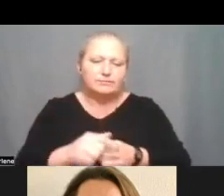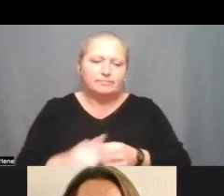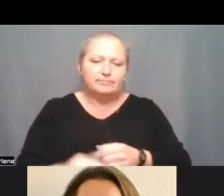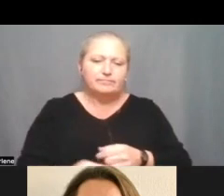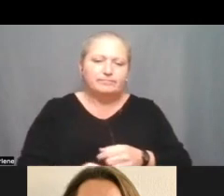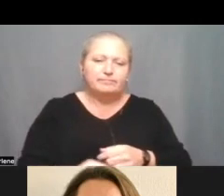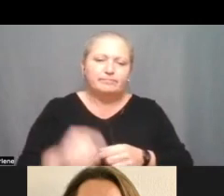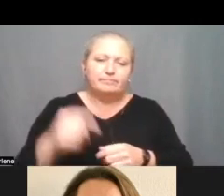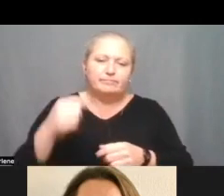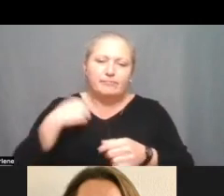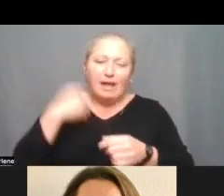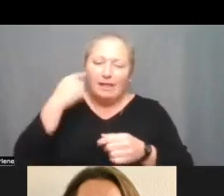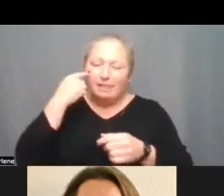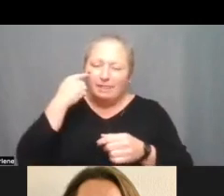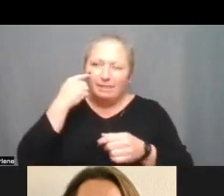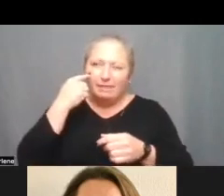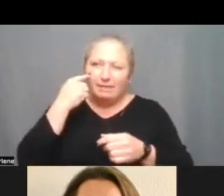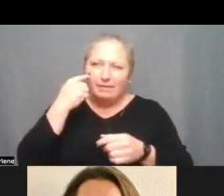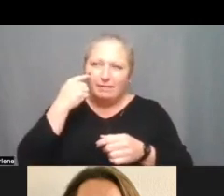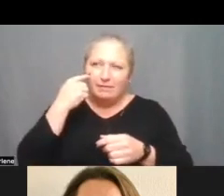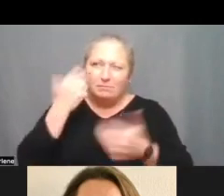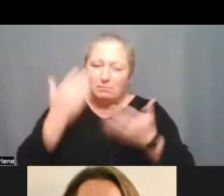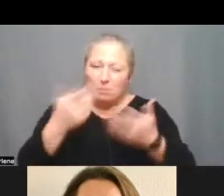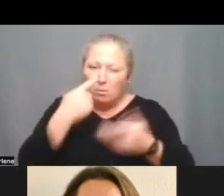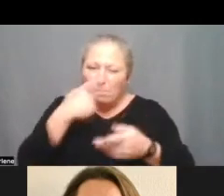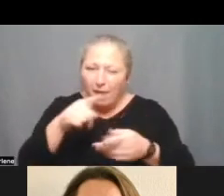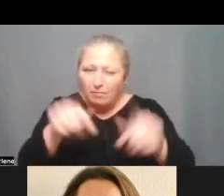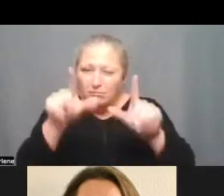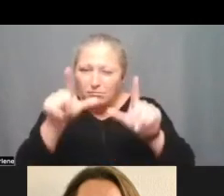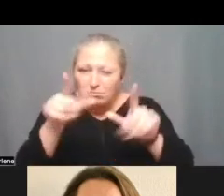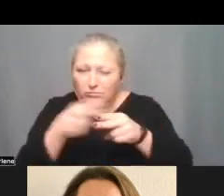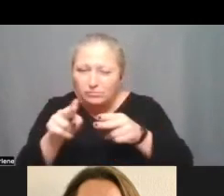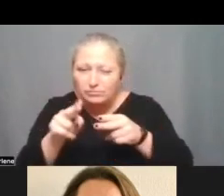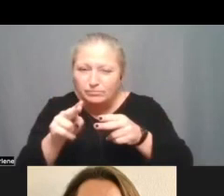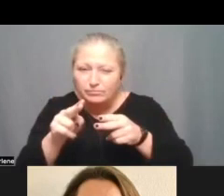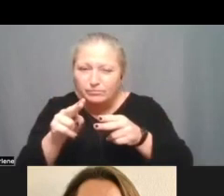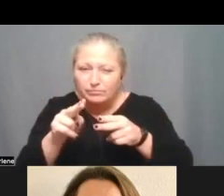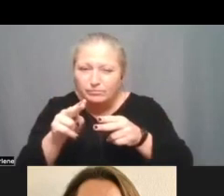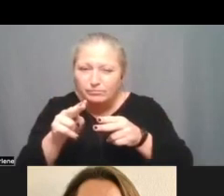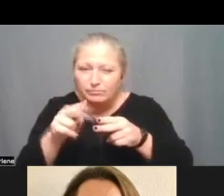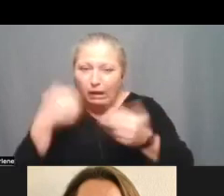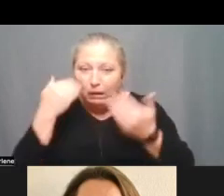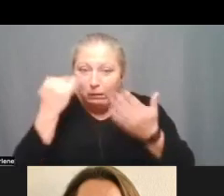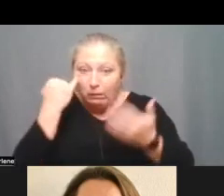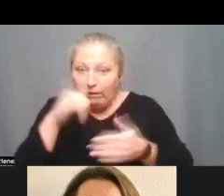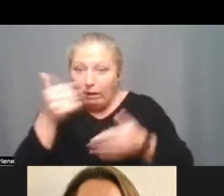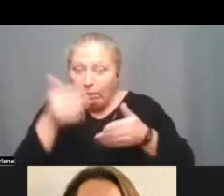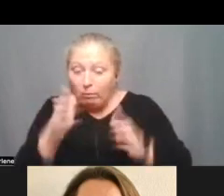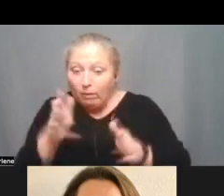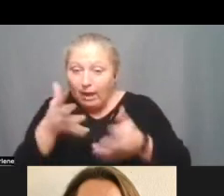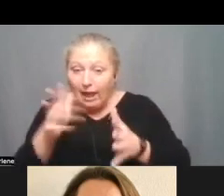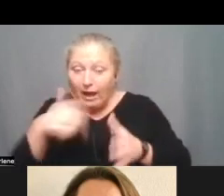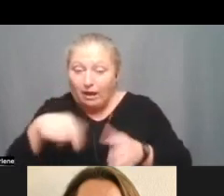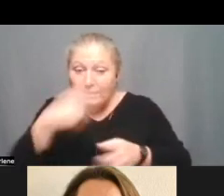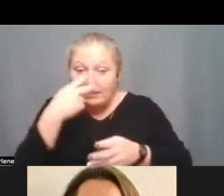think i'm accurate in saying that maybe actually do you mind putting it up really quickly just or i don't know if there's another way to like allow us to see